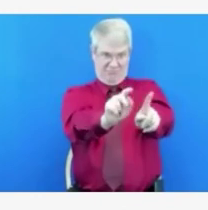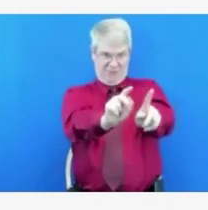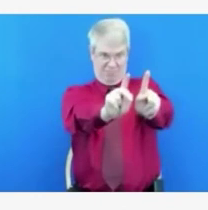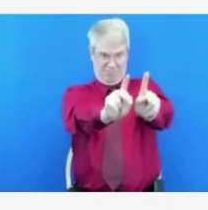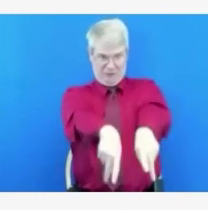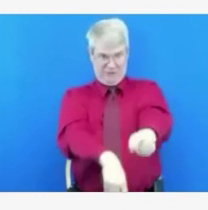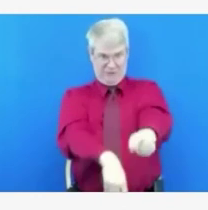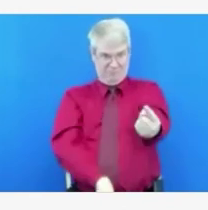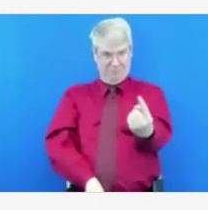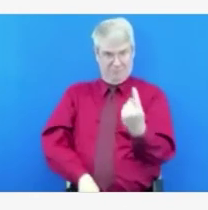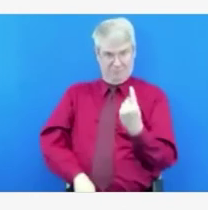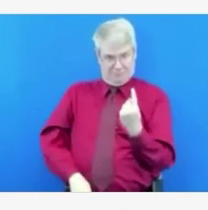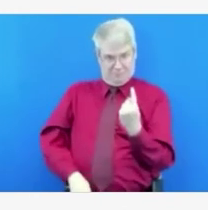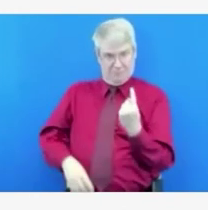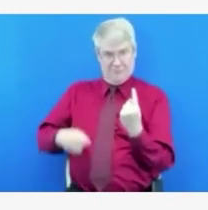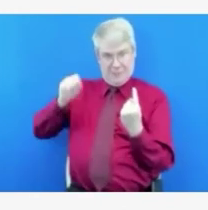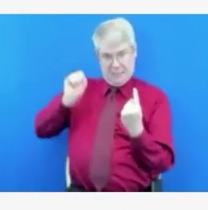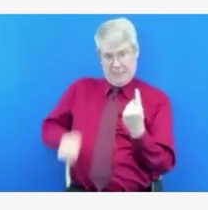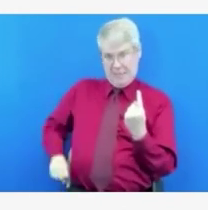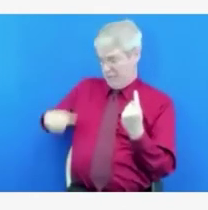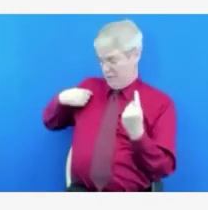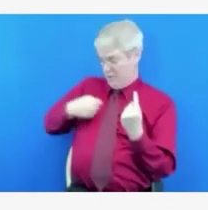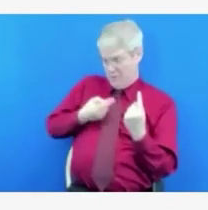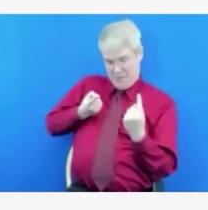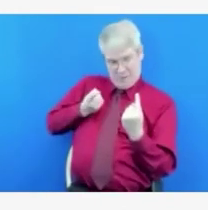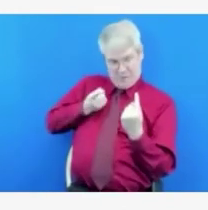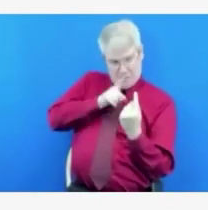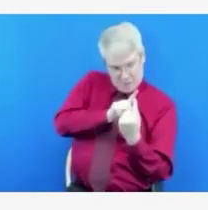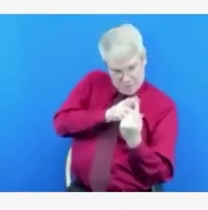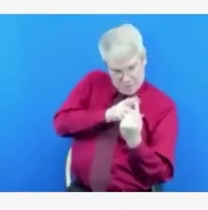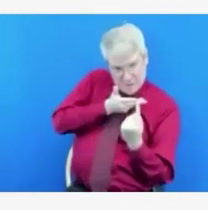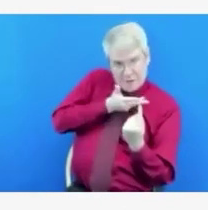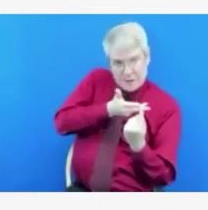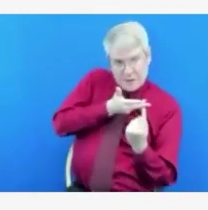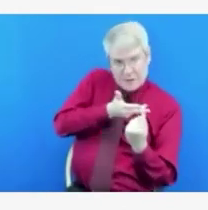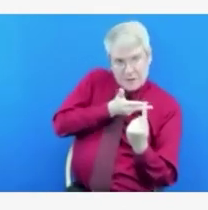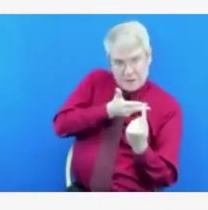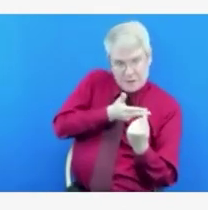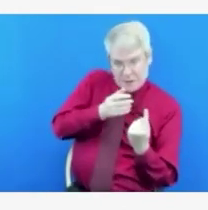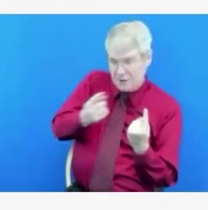least back into contingency standards. And we're not there yet, and we're not even close.